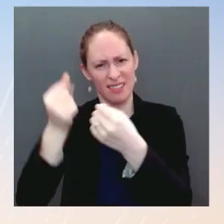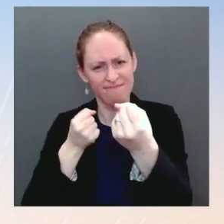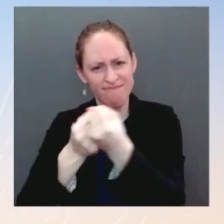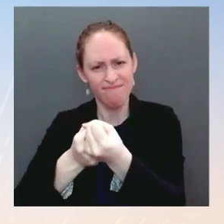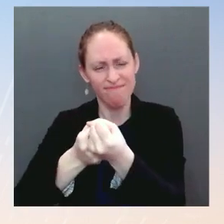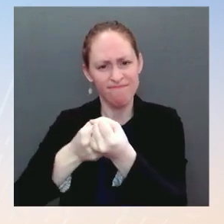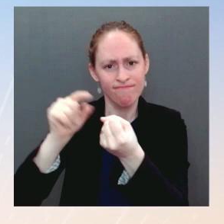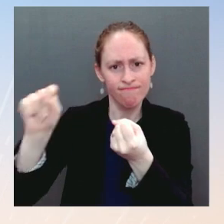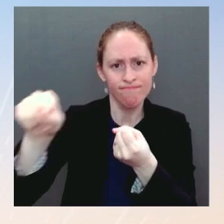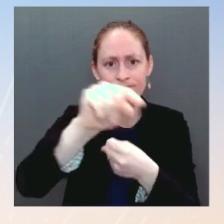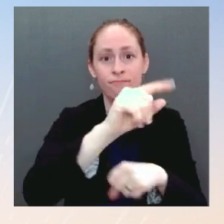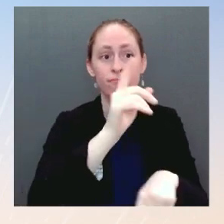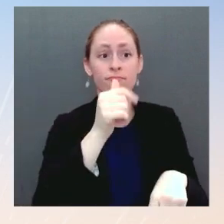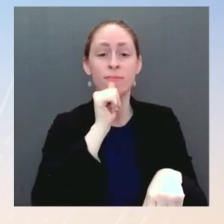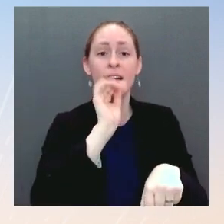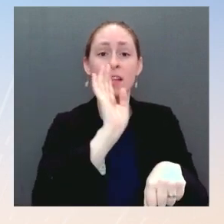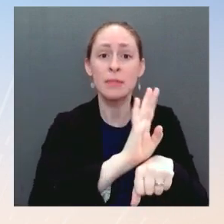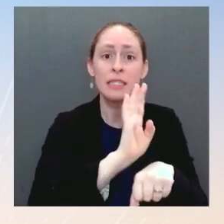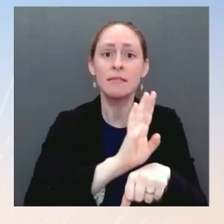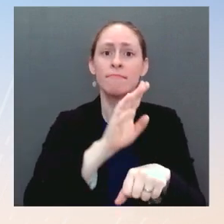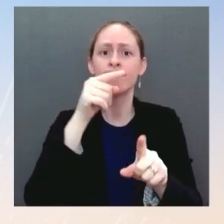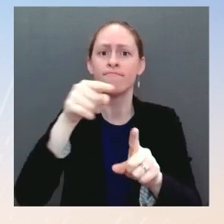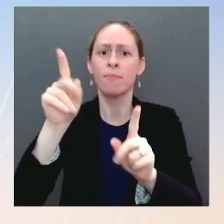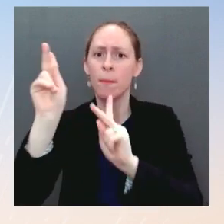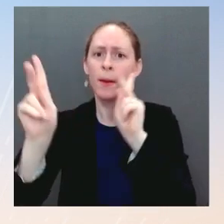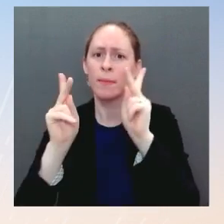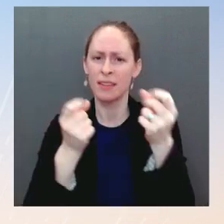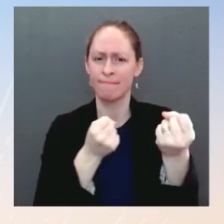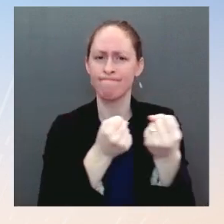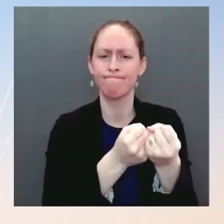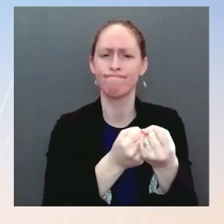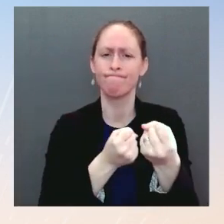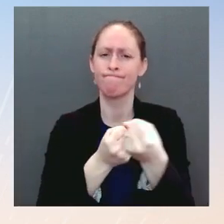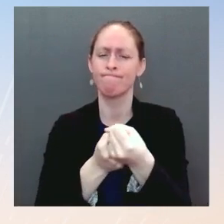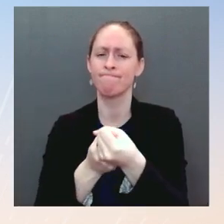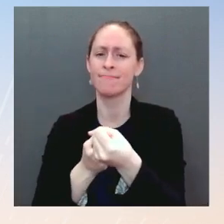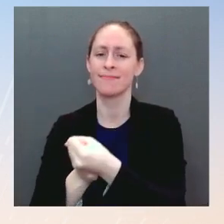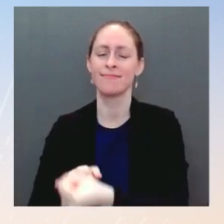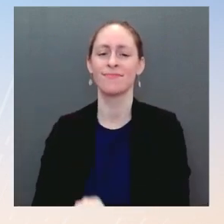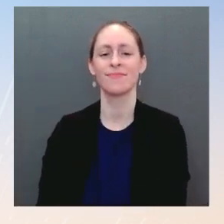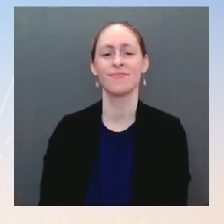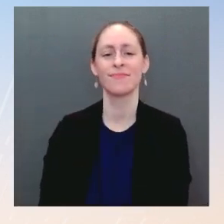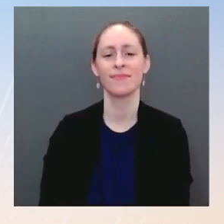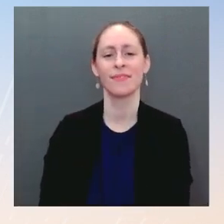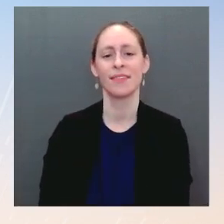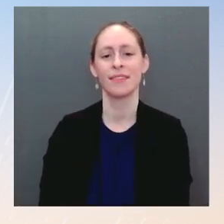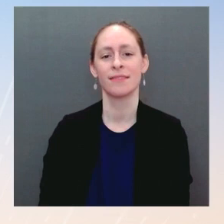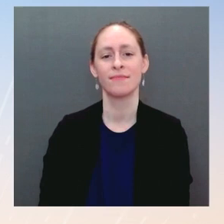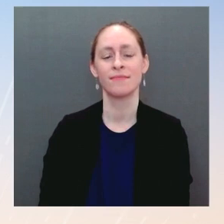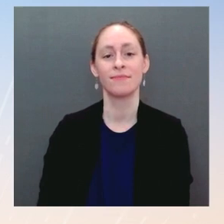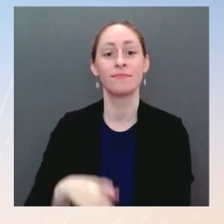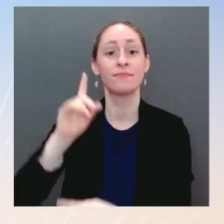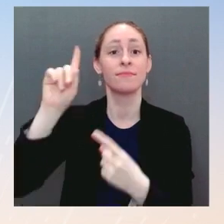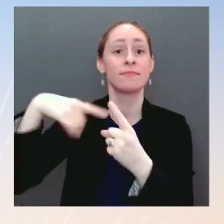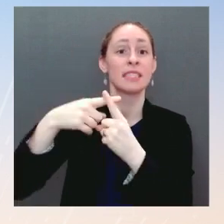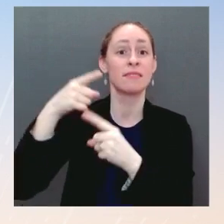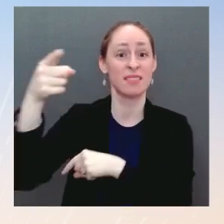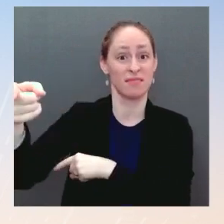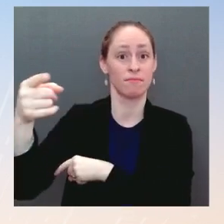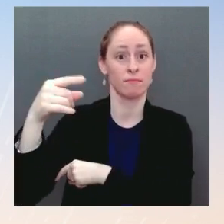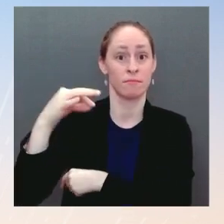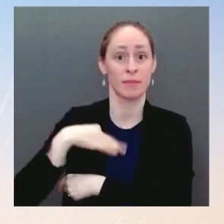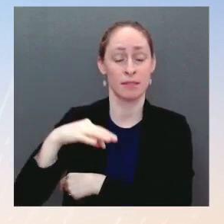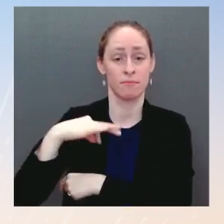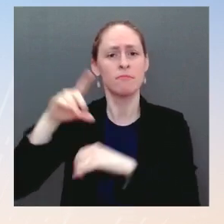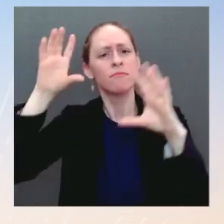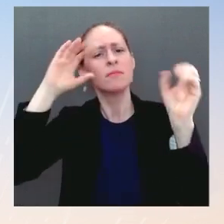call — oh, sorry. He's going to visit Pittsburgh. While he's visiting Pittsburgh, he's going to talk about our continued plans to out-innovate, out-build, and out